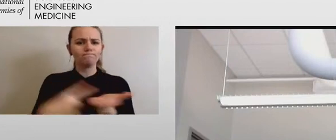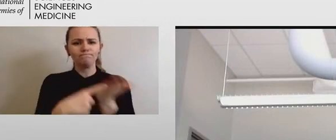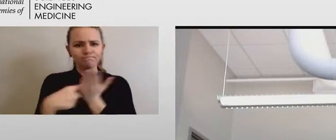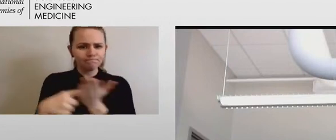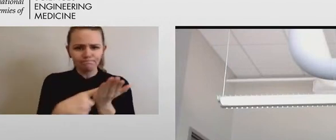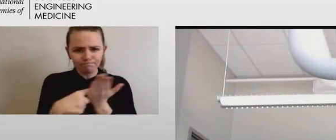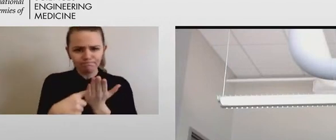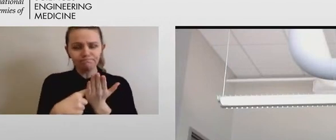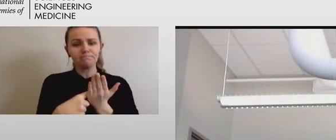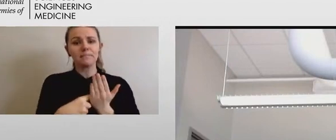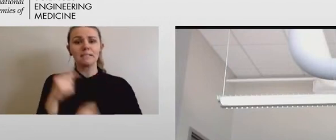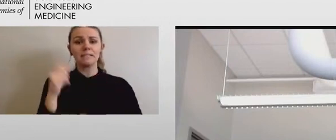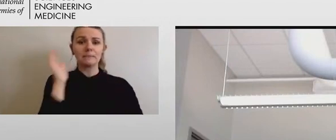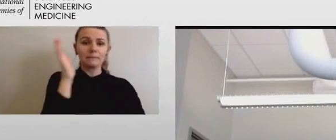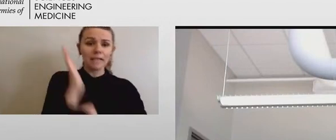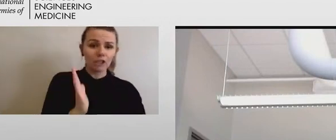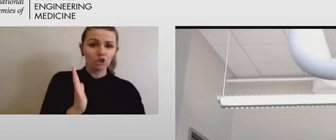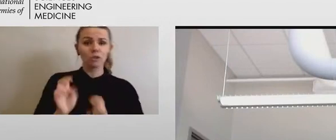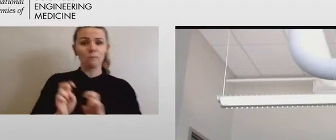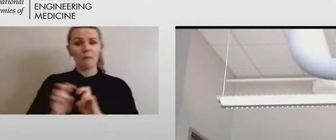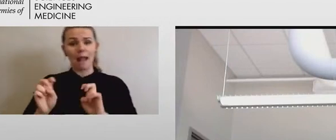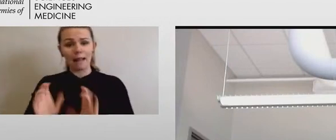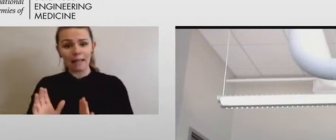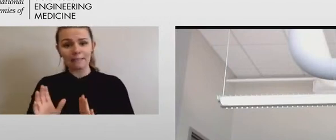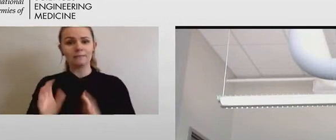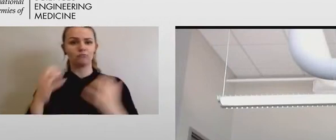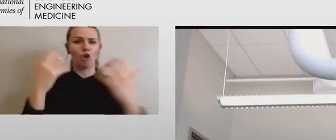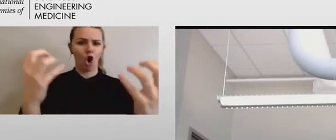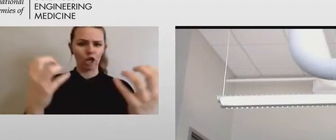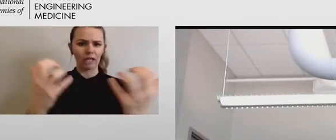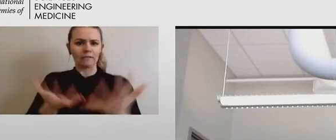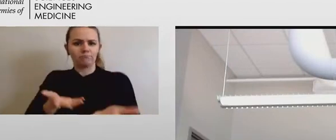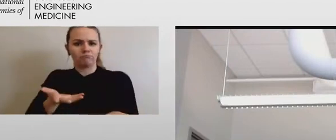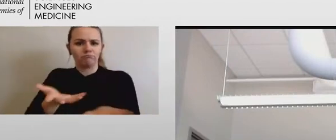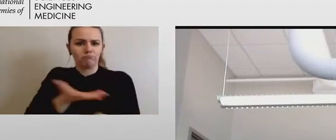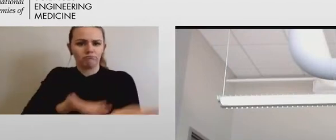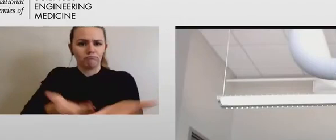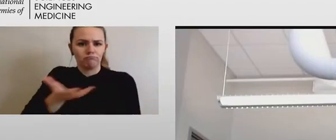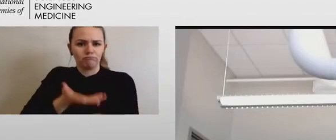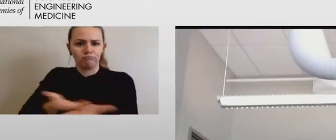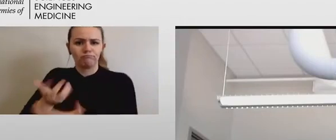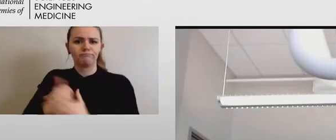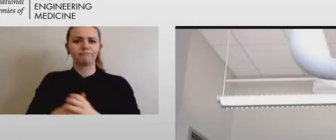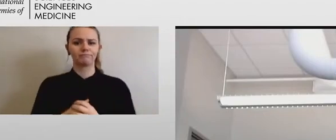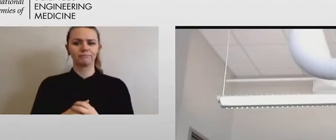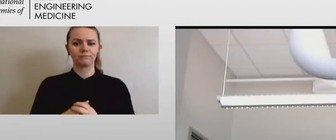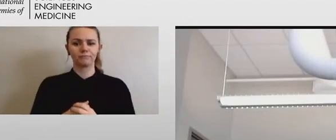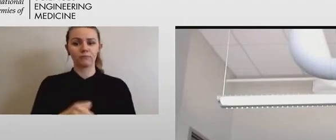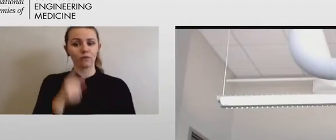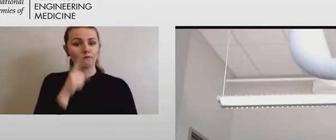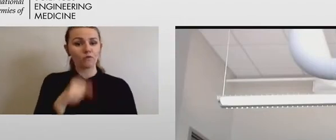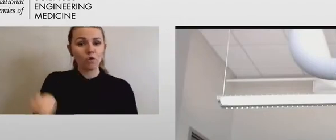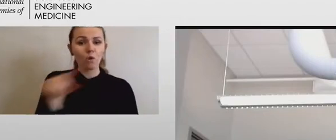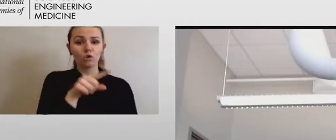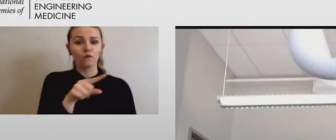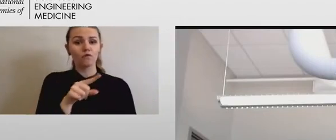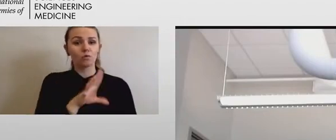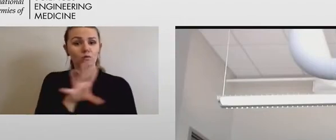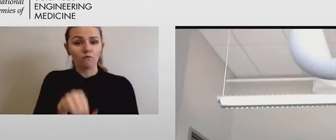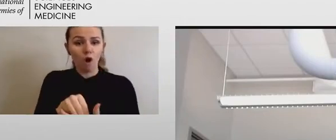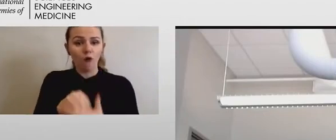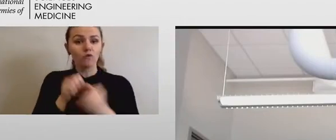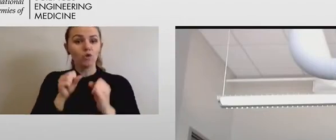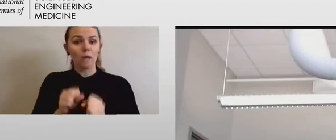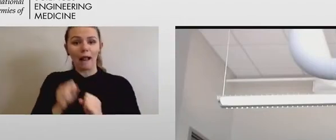listening via Slido. For those of you viewing via Slido, you can ask questions in the Q&A section of the